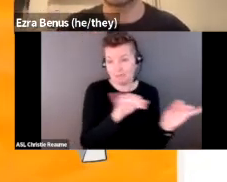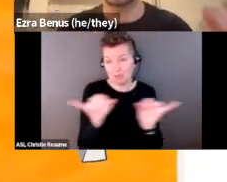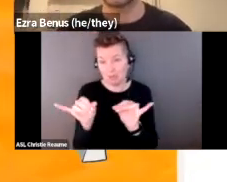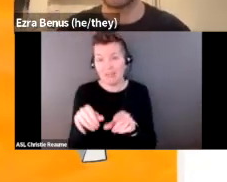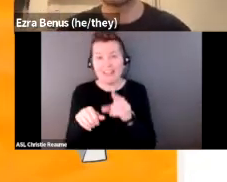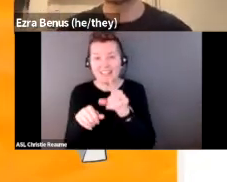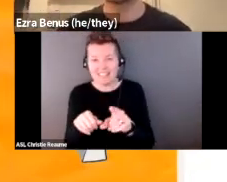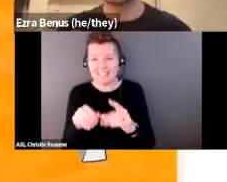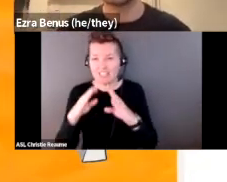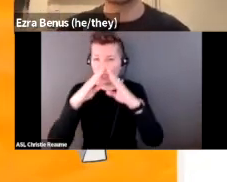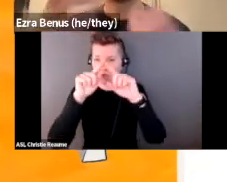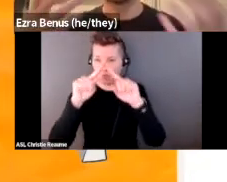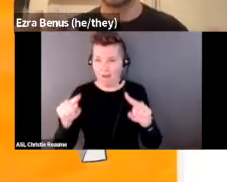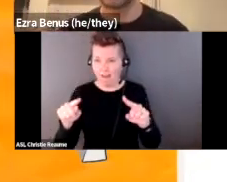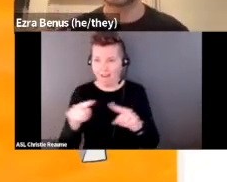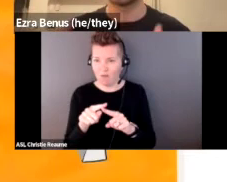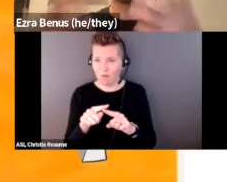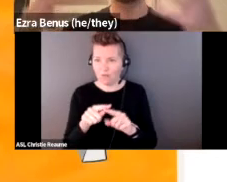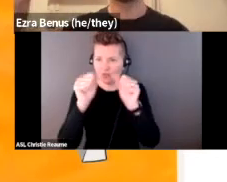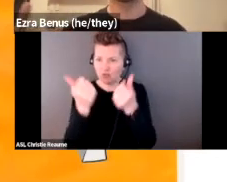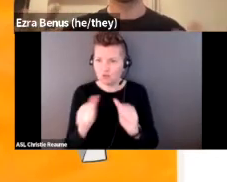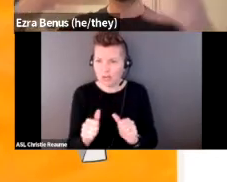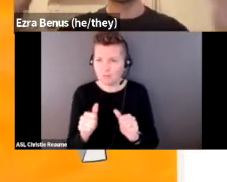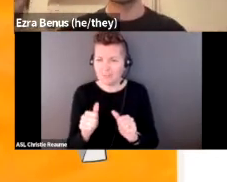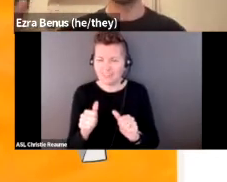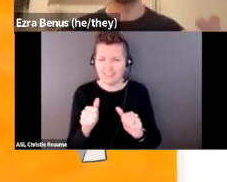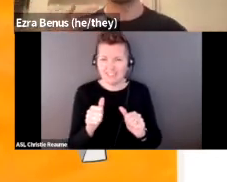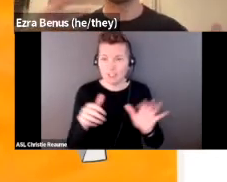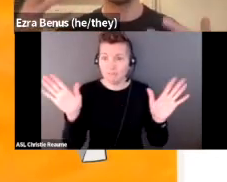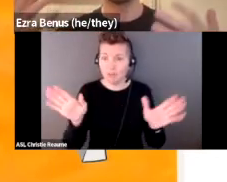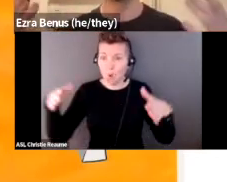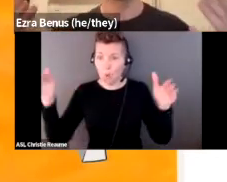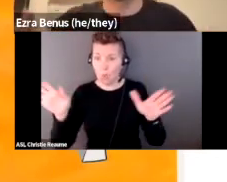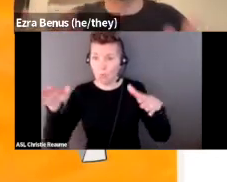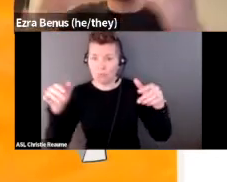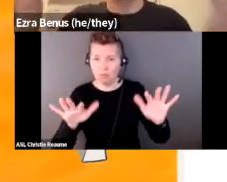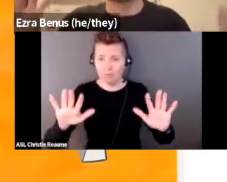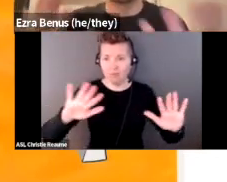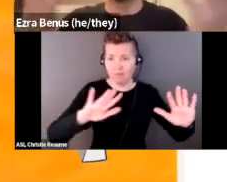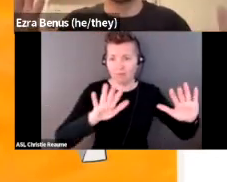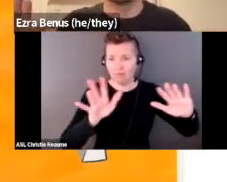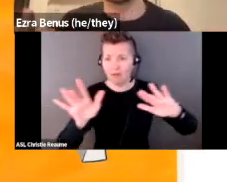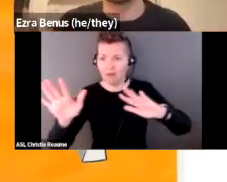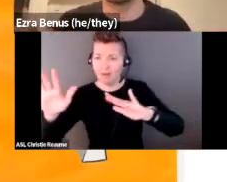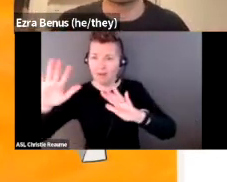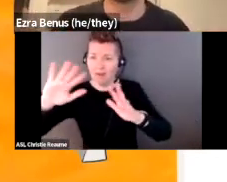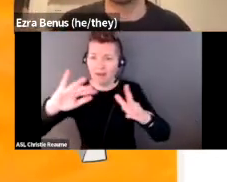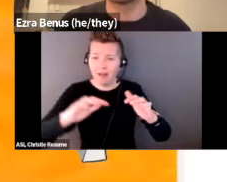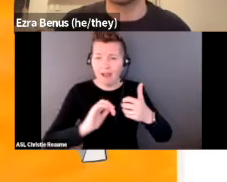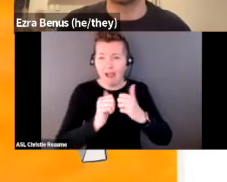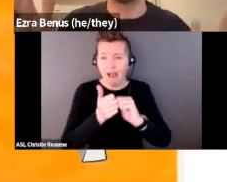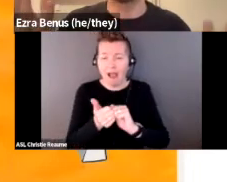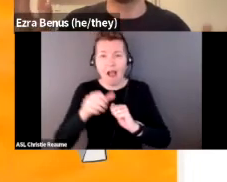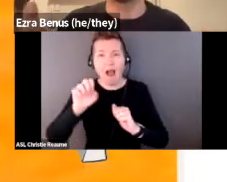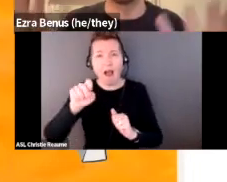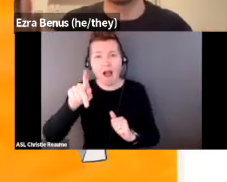triangles, these shapes are also about the piercing and the kind of kinetic movement and the space of the ways in